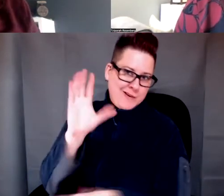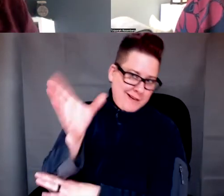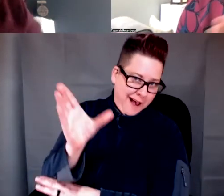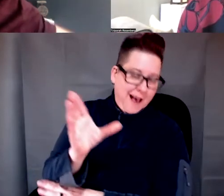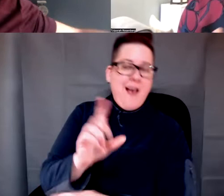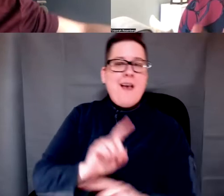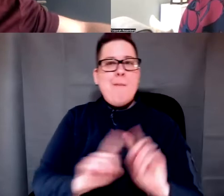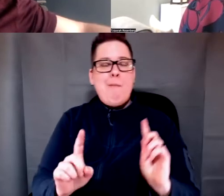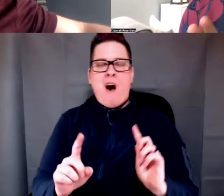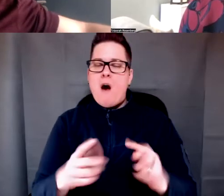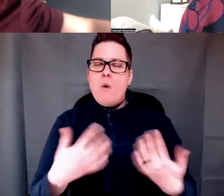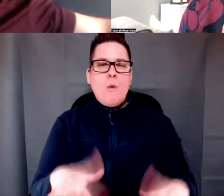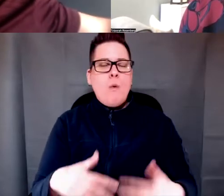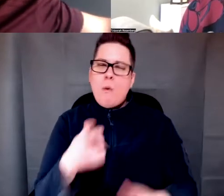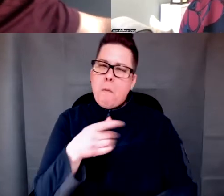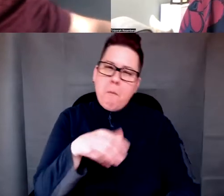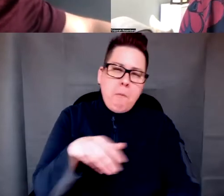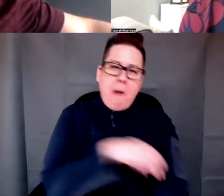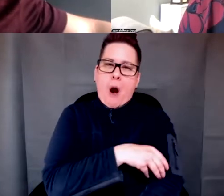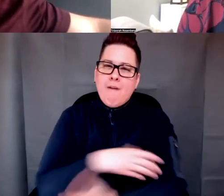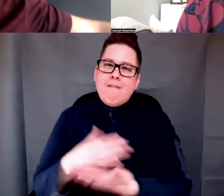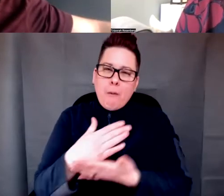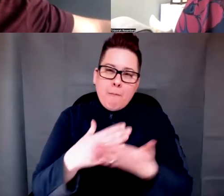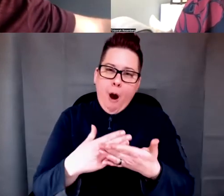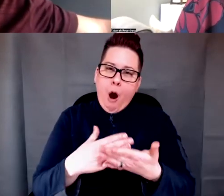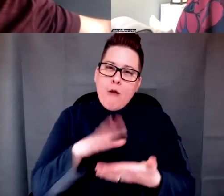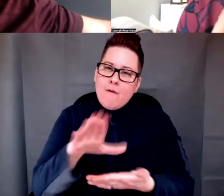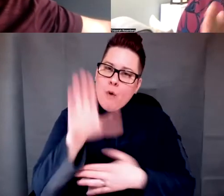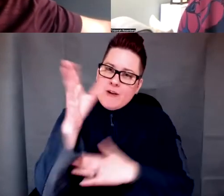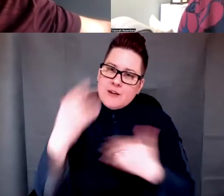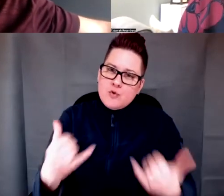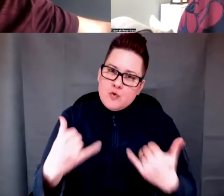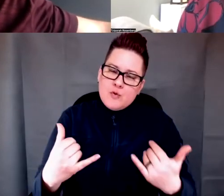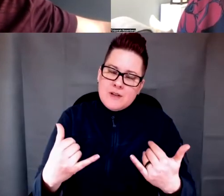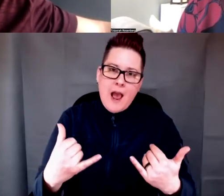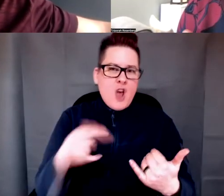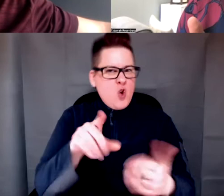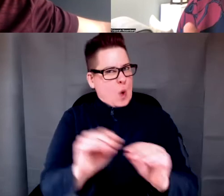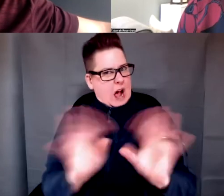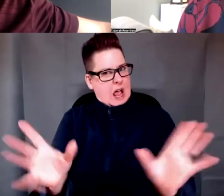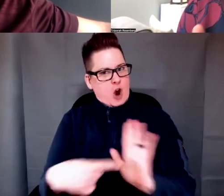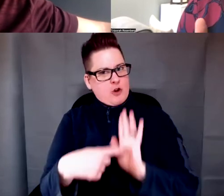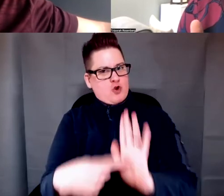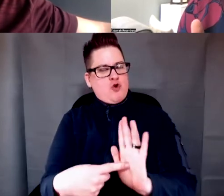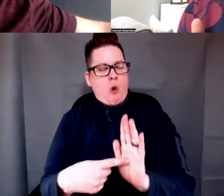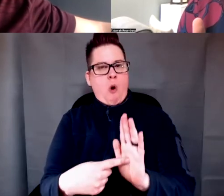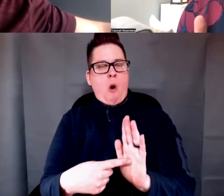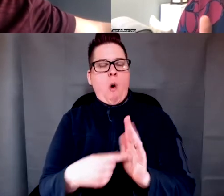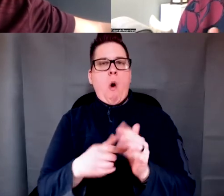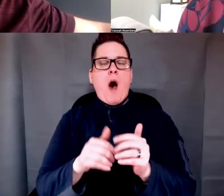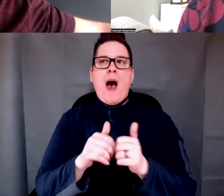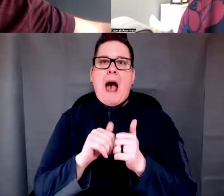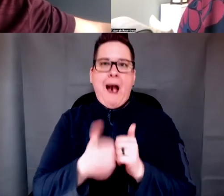But one of the most powerful and impactful components I think of your session is just the very clear demonstration of the impact of